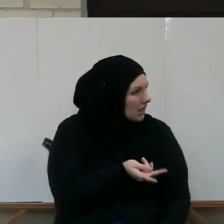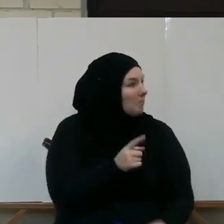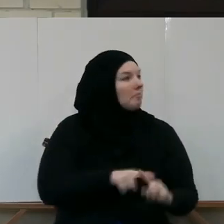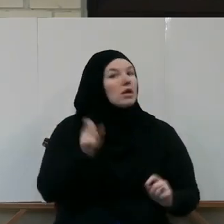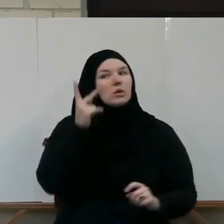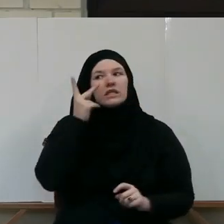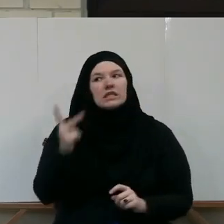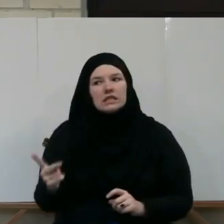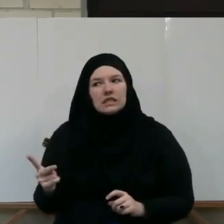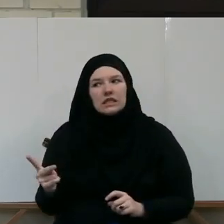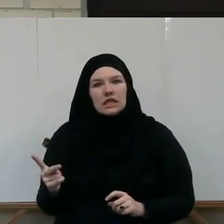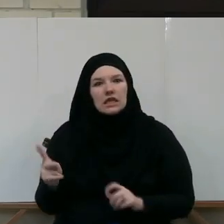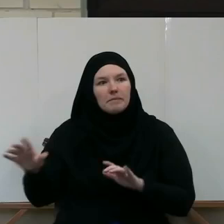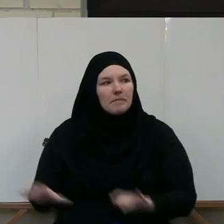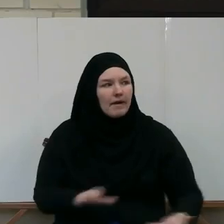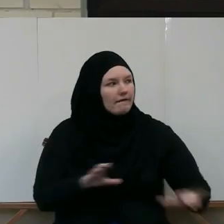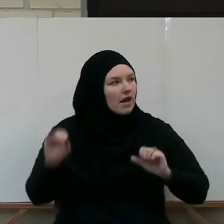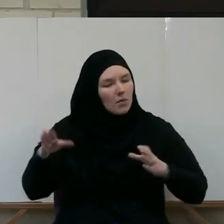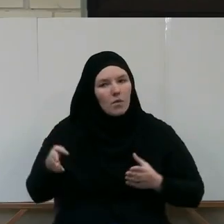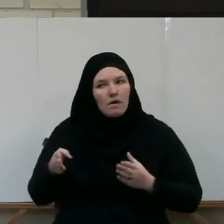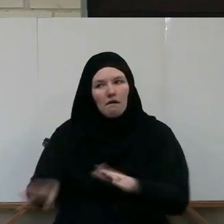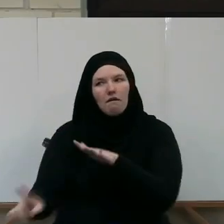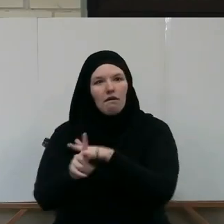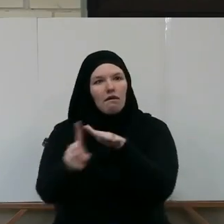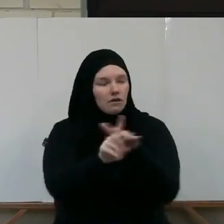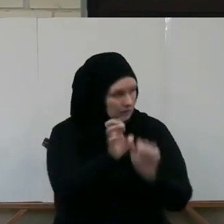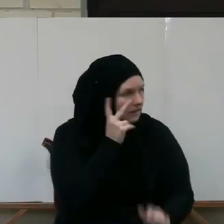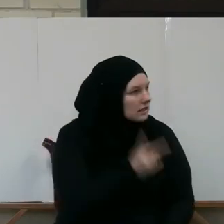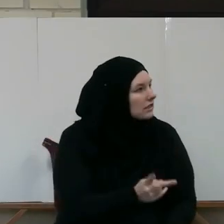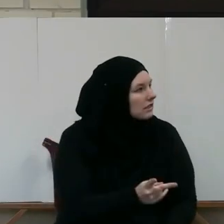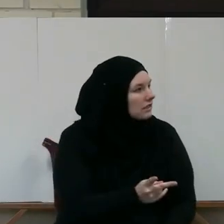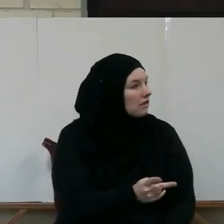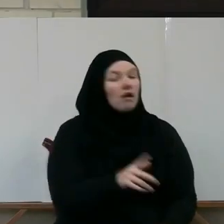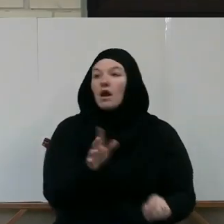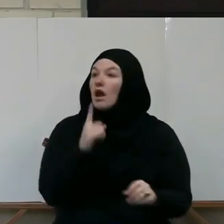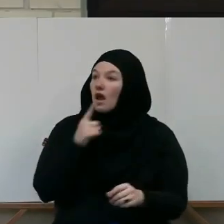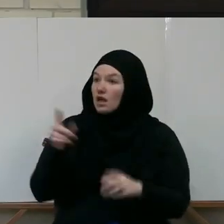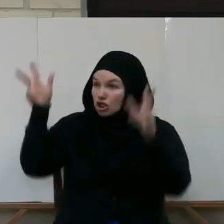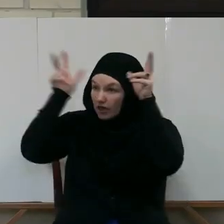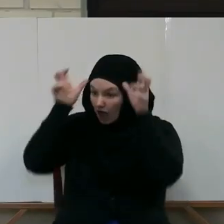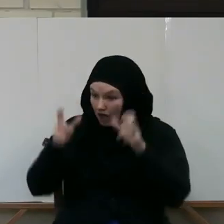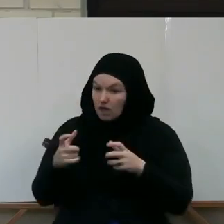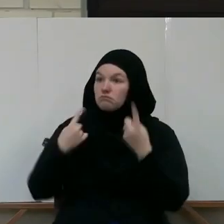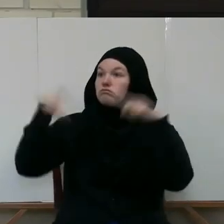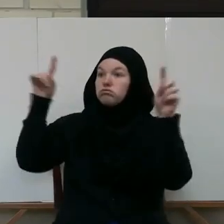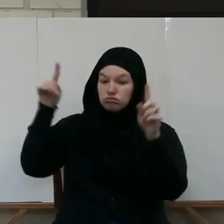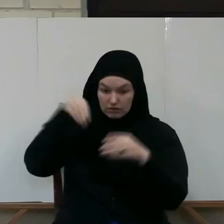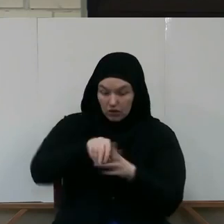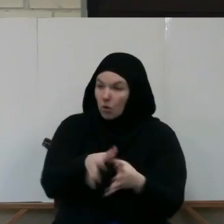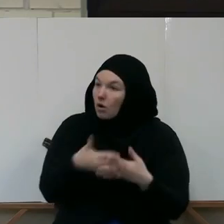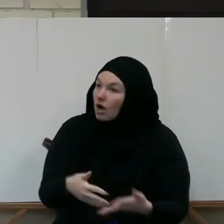tactics. You will see his ways. And he declared this in the Quran. Allah recorded his tactics.